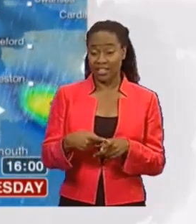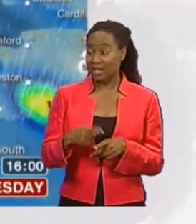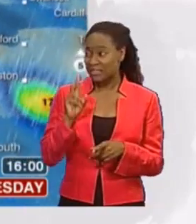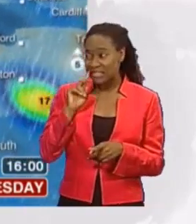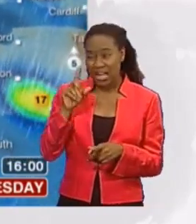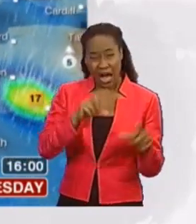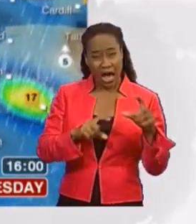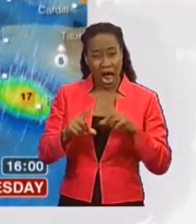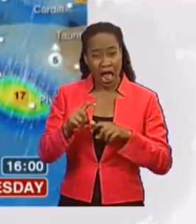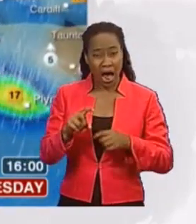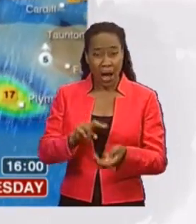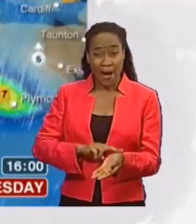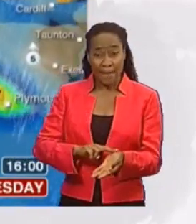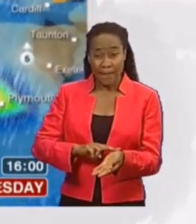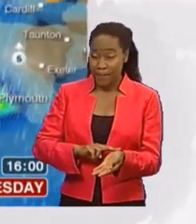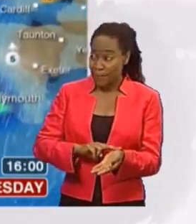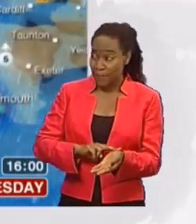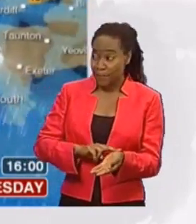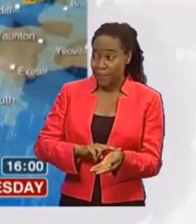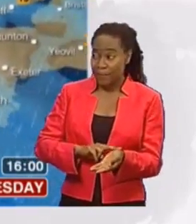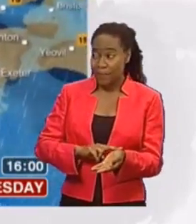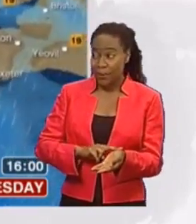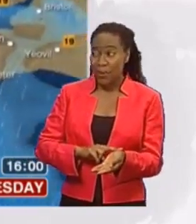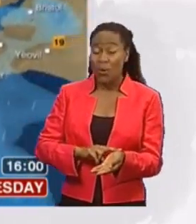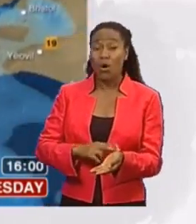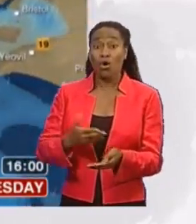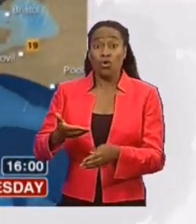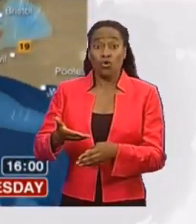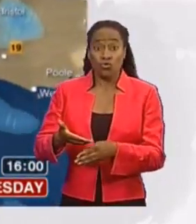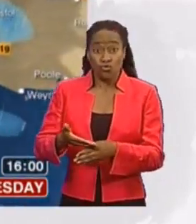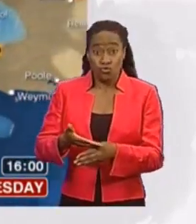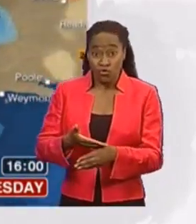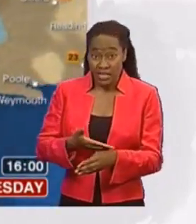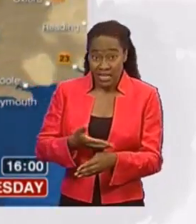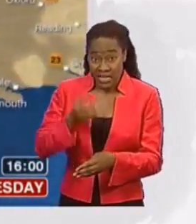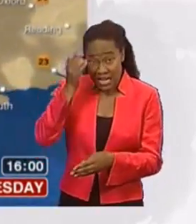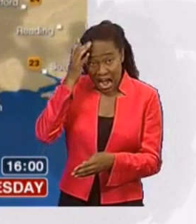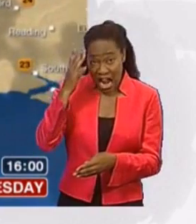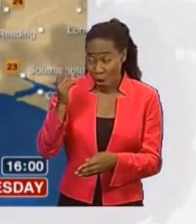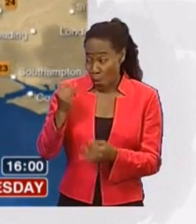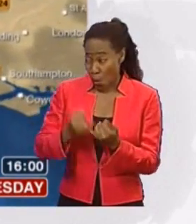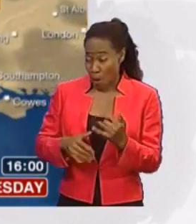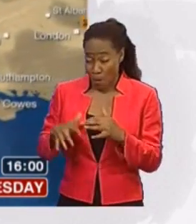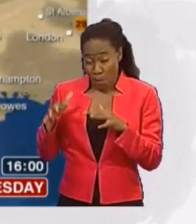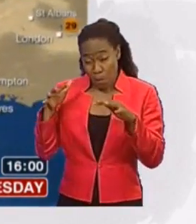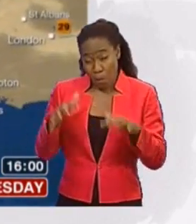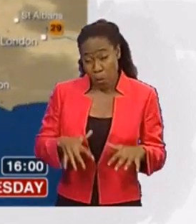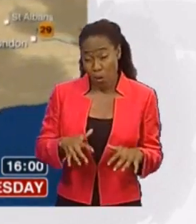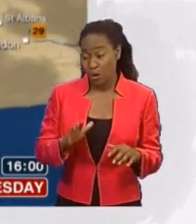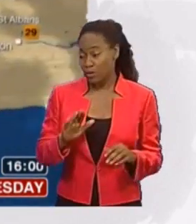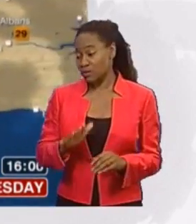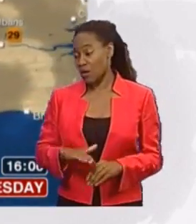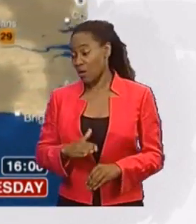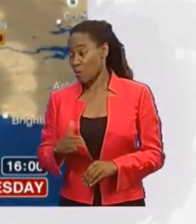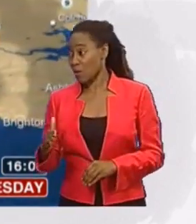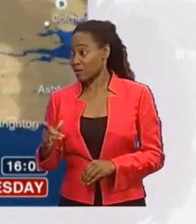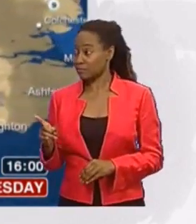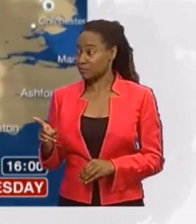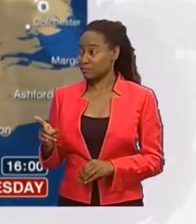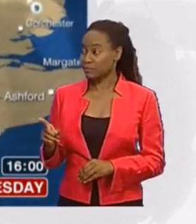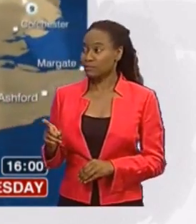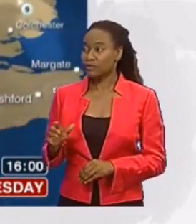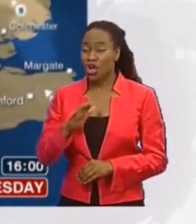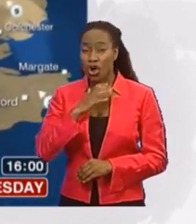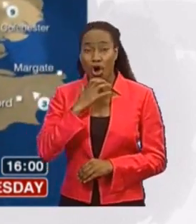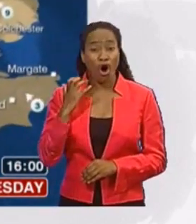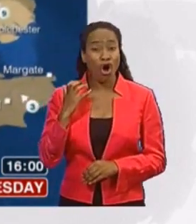Indication of some of that heavy rain, thundery rain, that'll work in as it meets that warm humid air here and the whole weather system moving north. But we get back into that